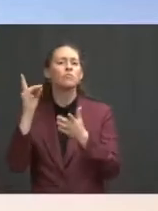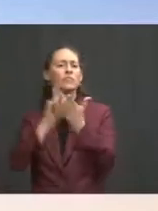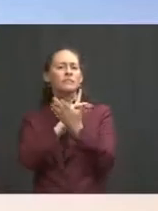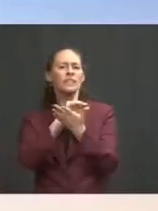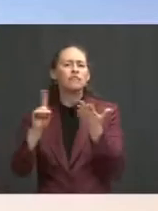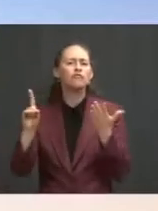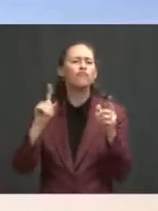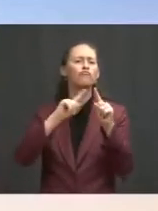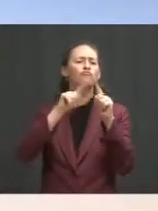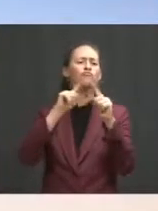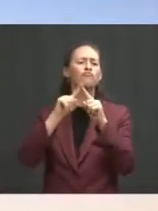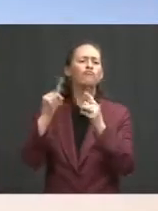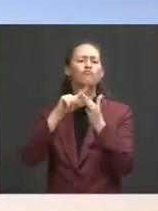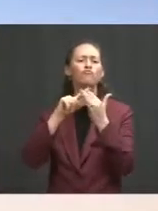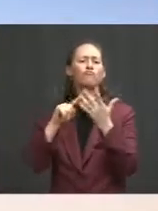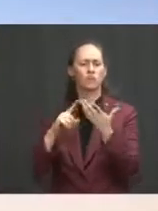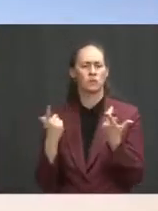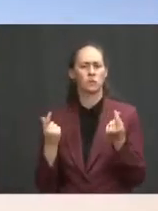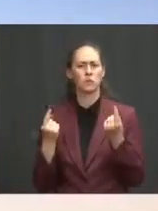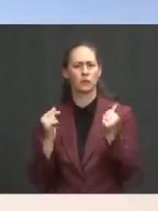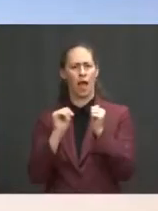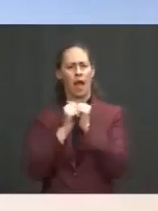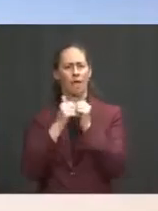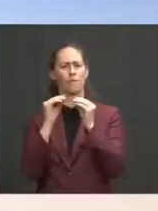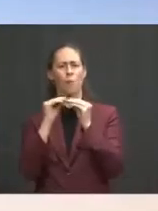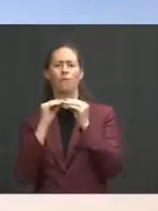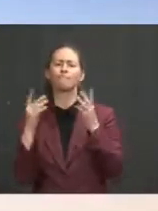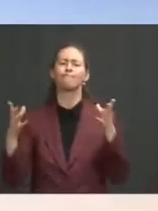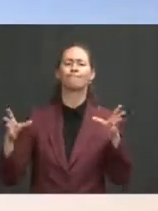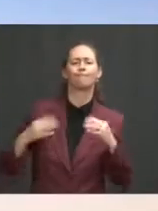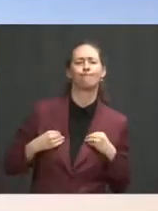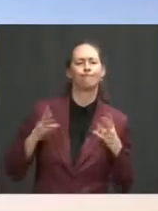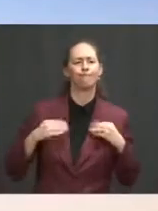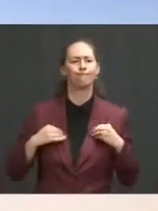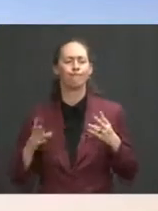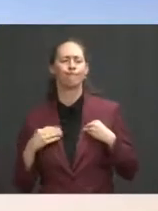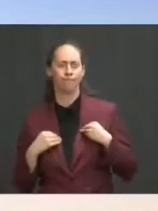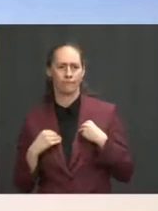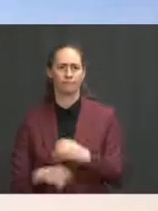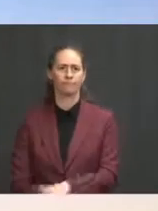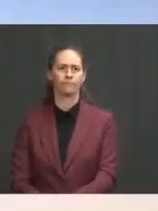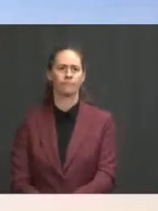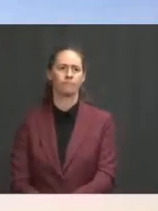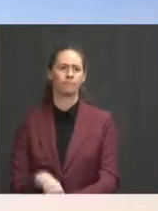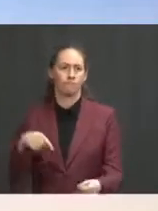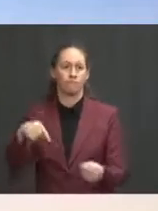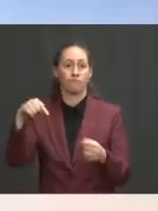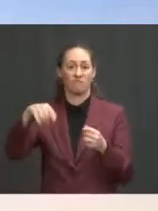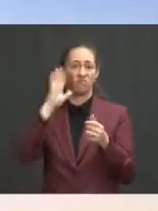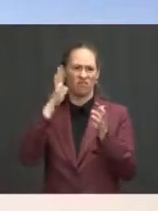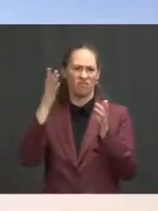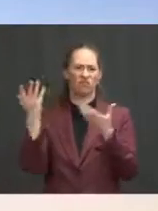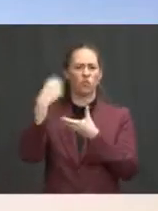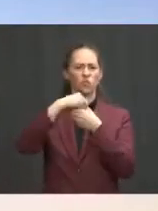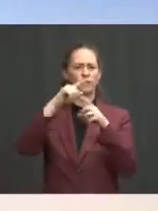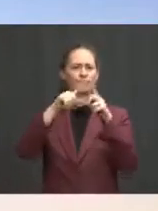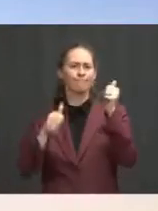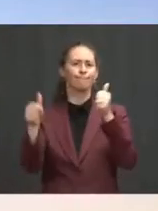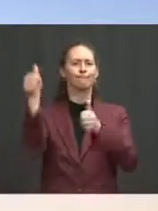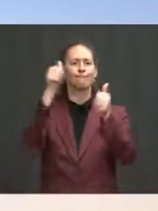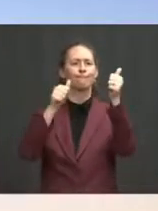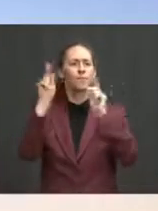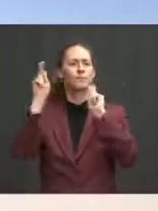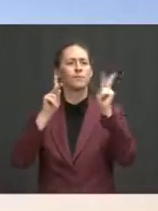advancing acceptance. And the program will feature a range of officials from the federal government as well as openly transgender